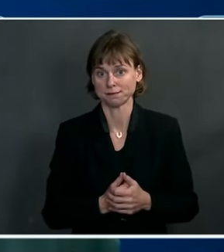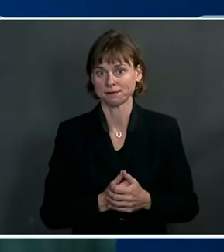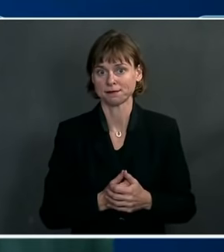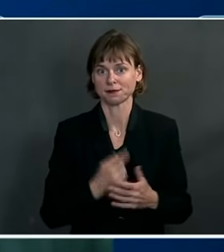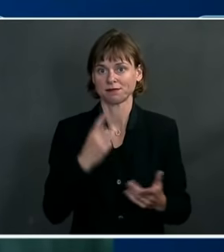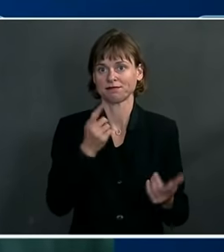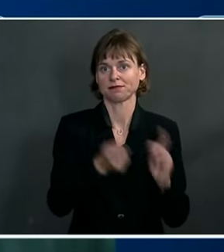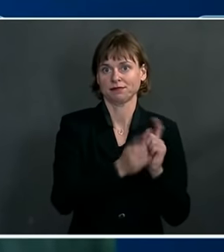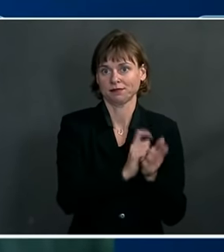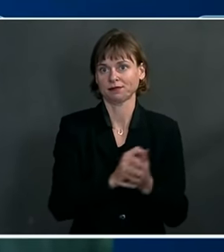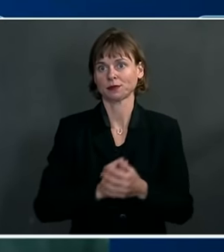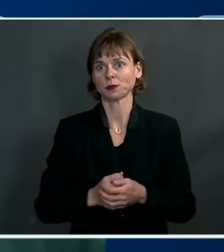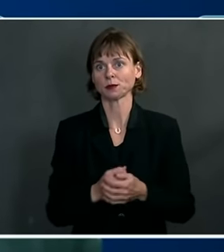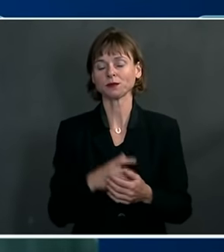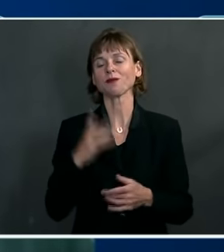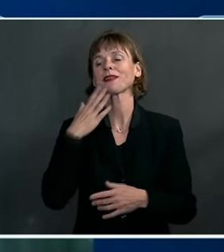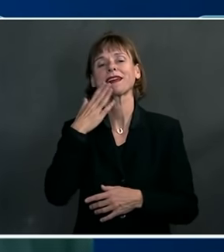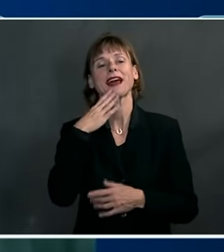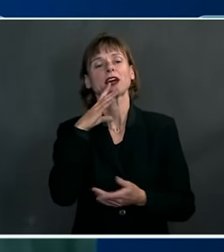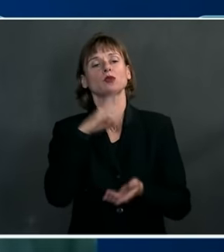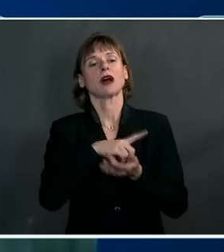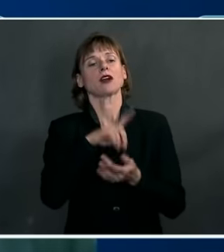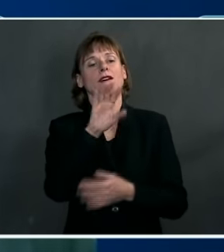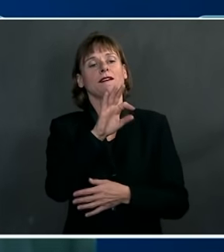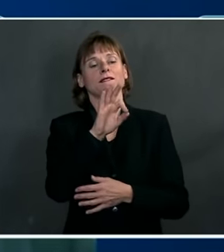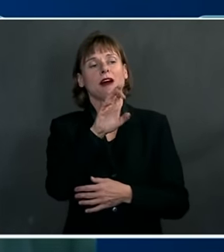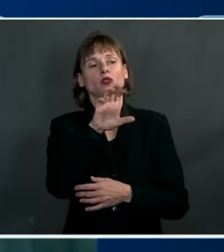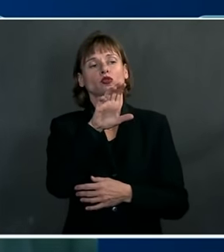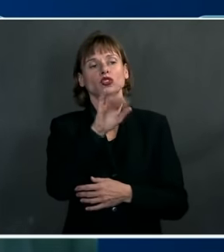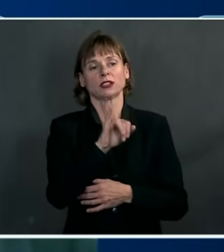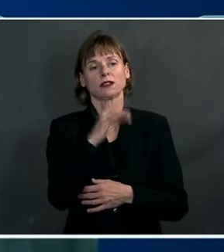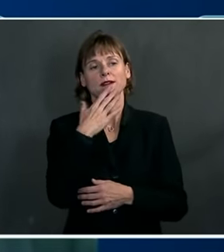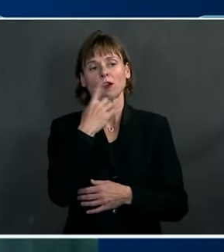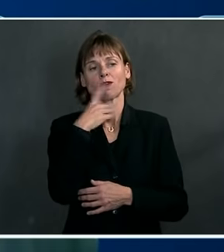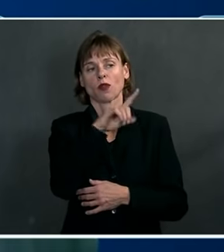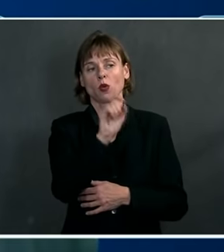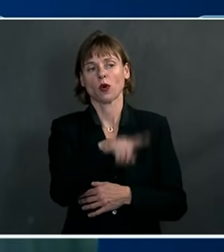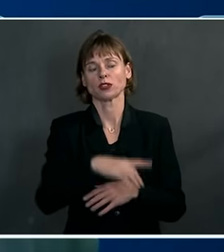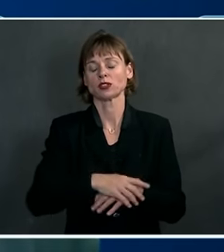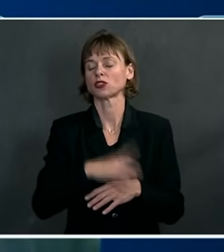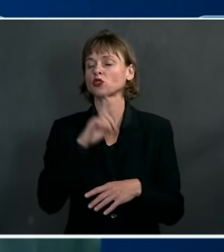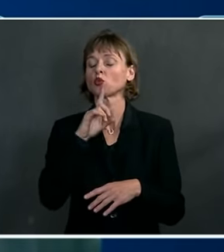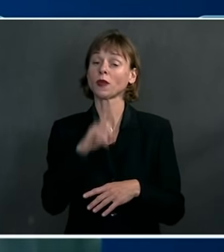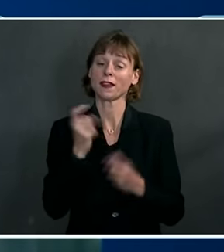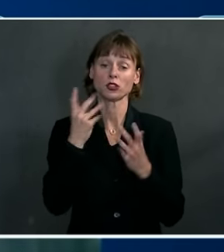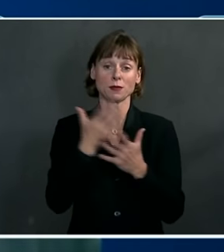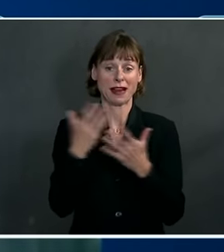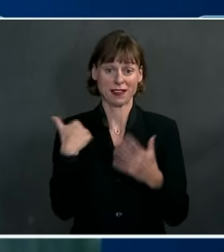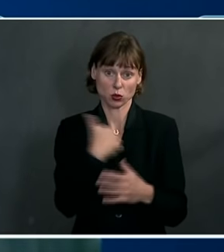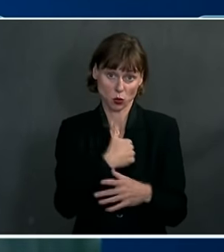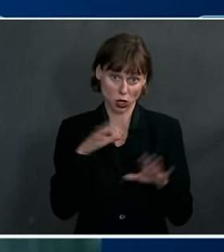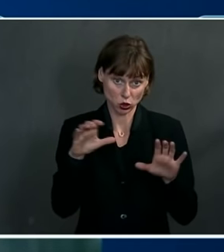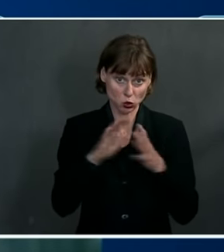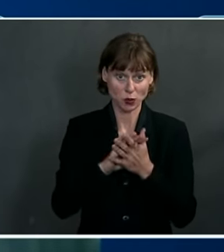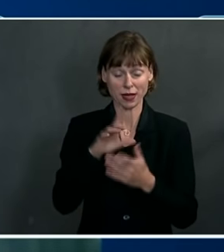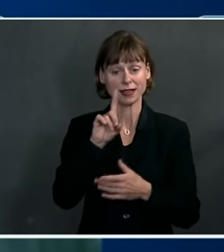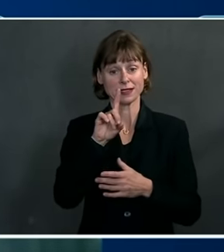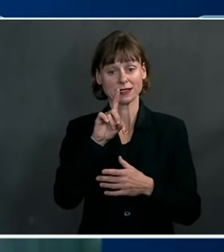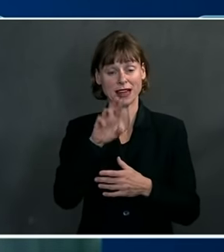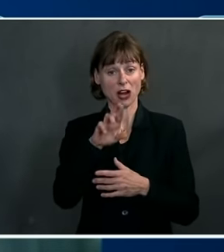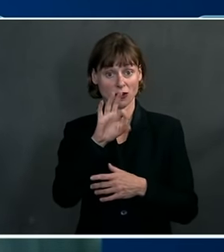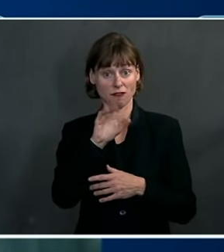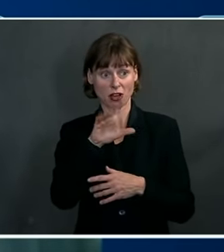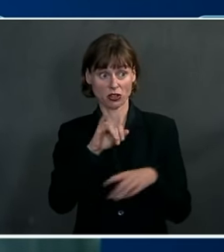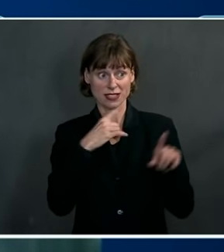Thank you, Dr. Fauci, and for that question. So there are numerous things that we are doing. As Dr. Fauci noted, the